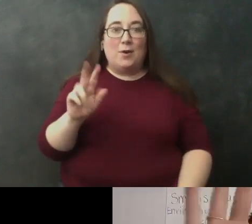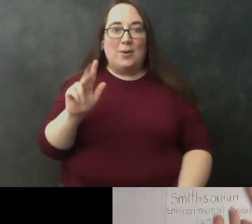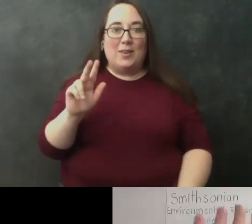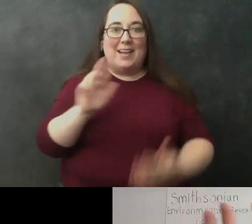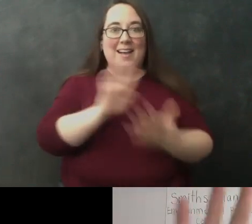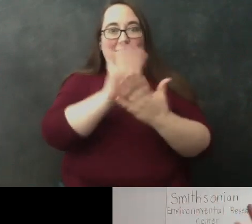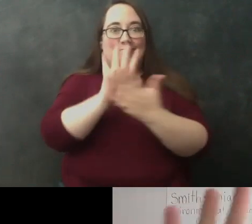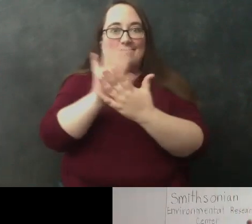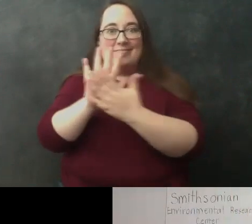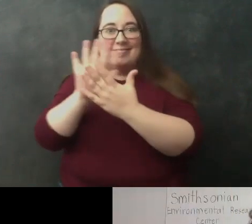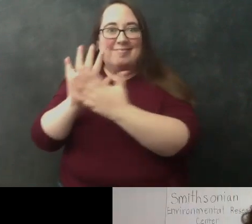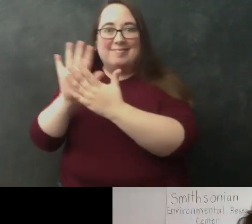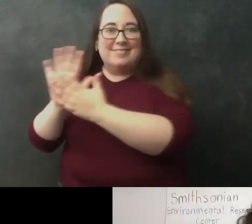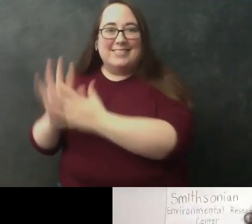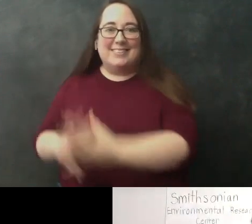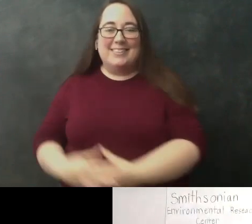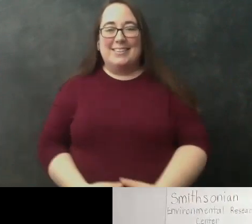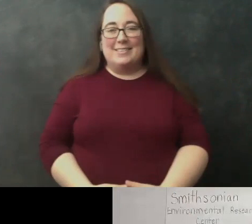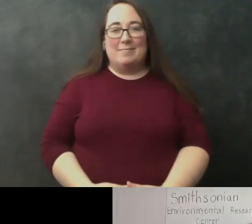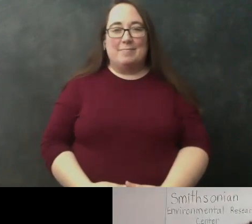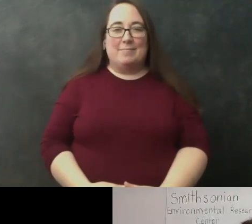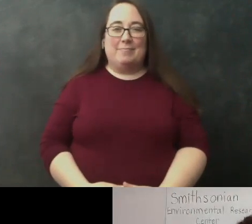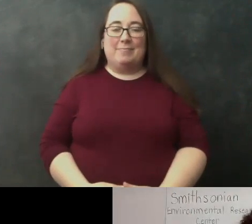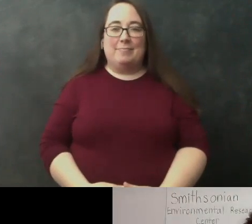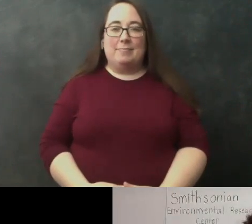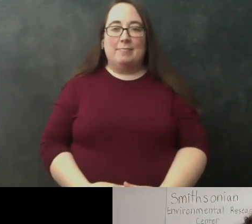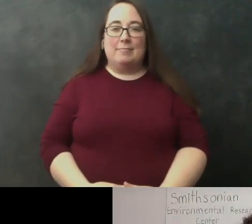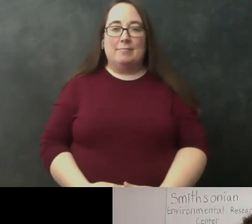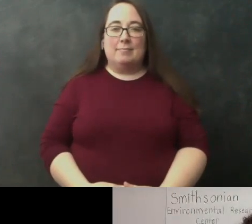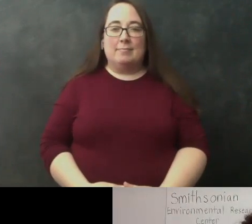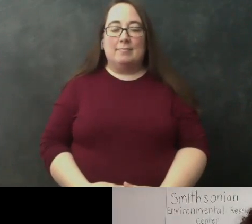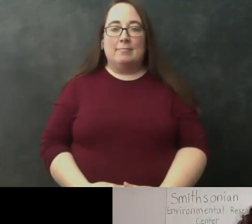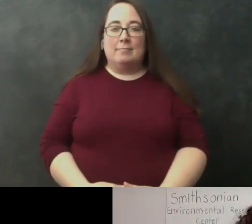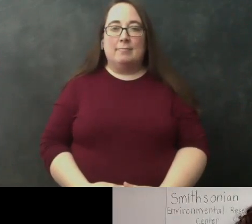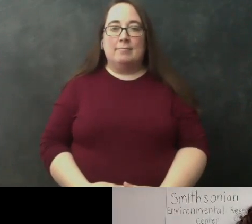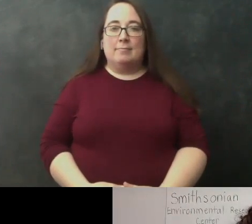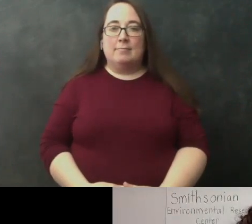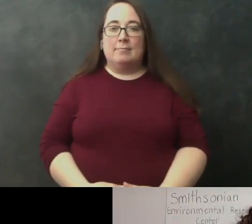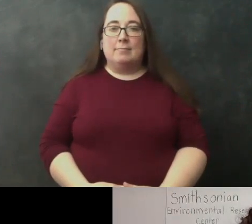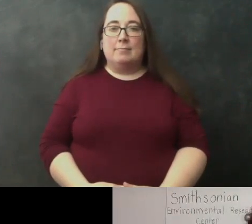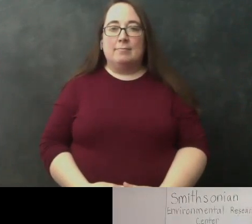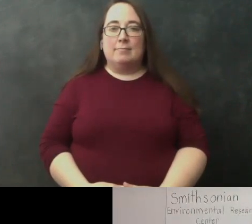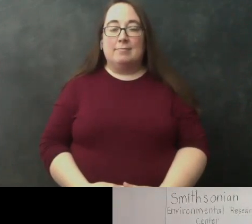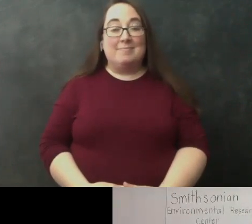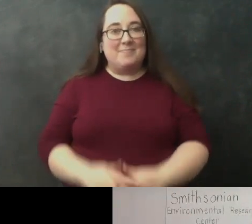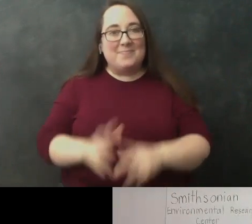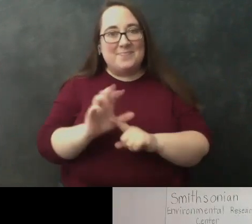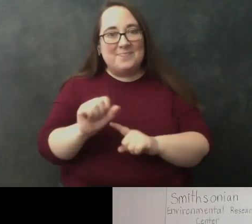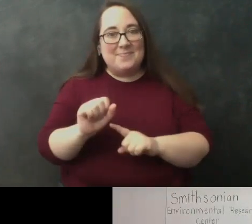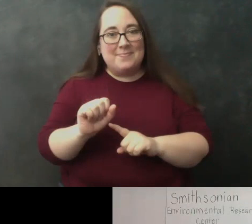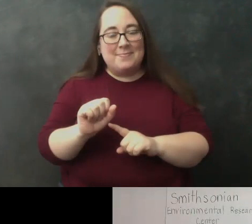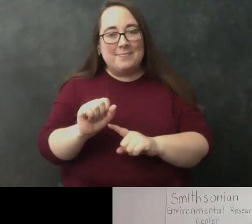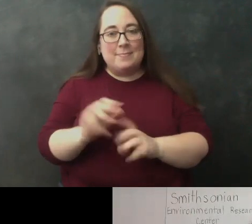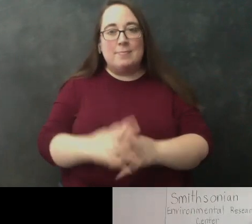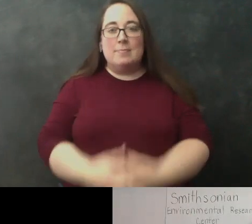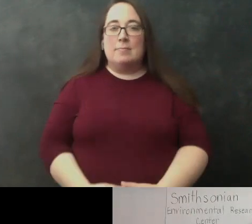fives yeah good job um wow okay that was awesome but that did you know